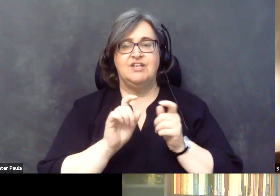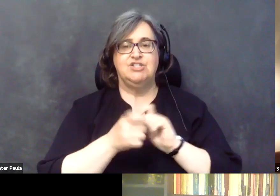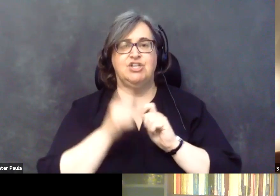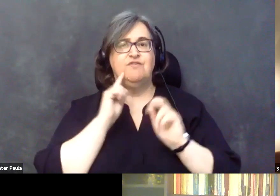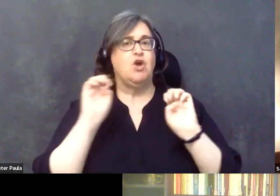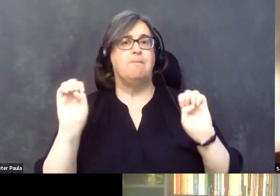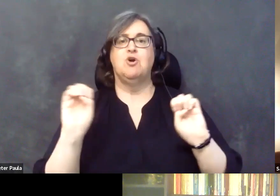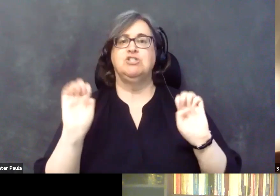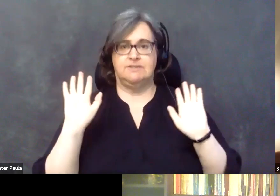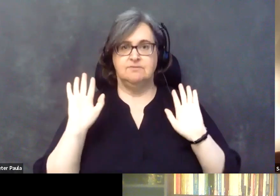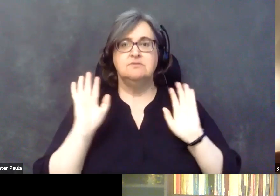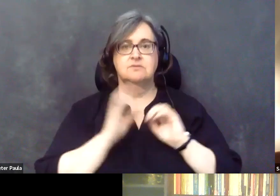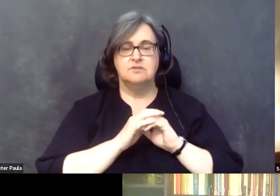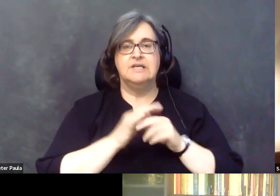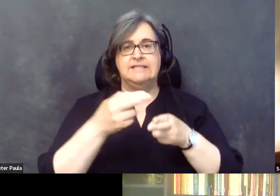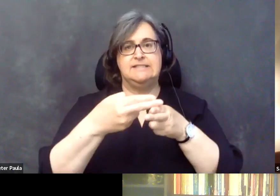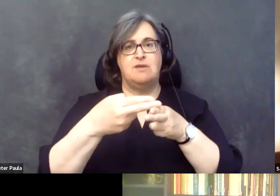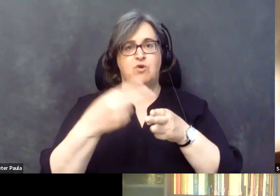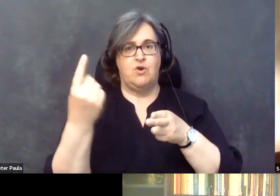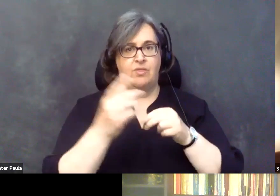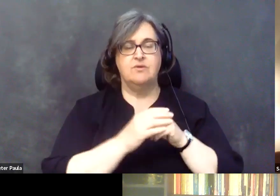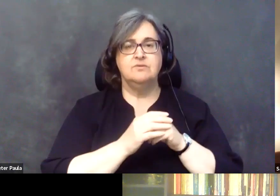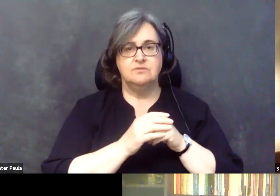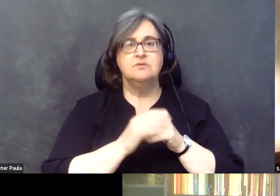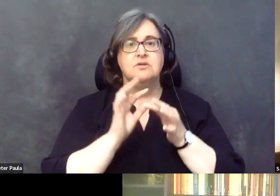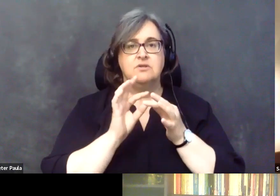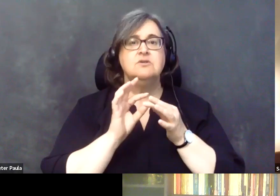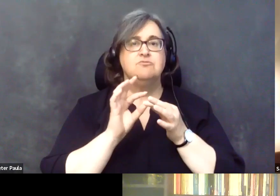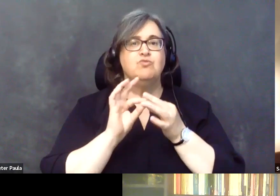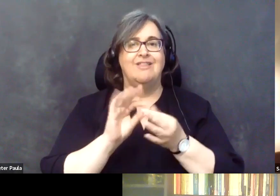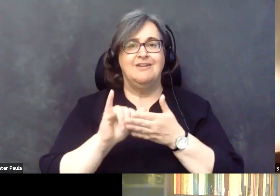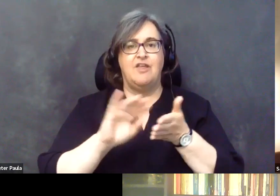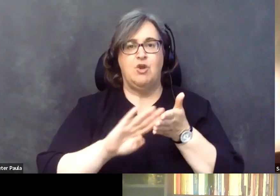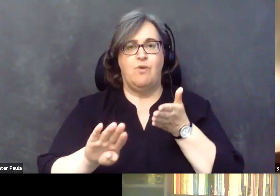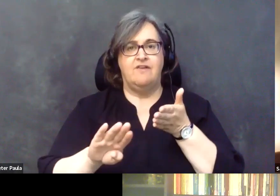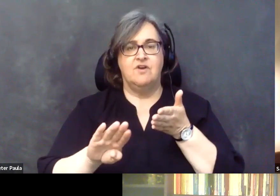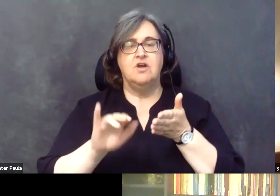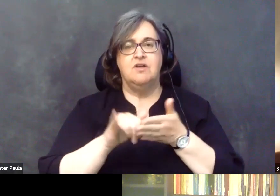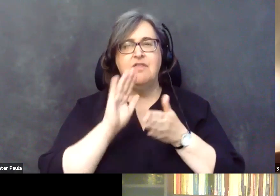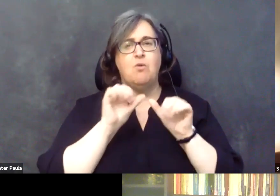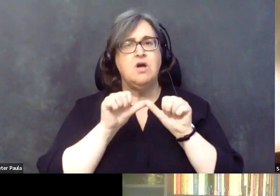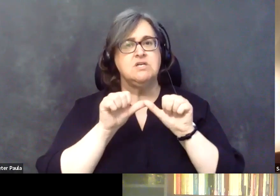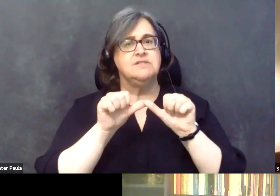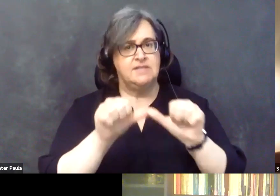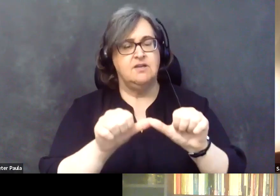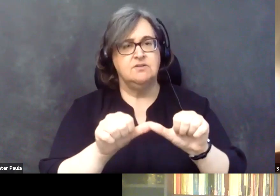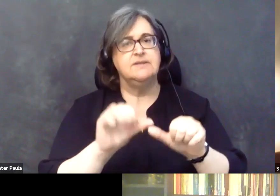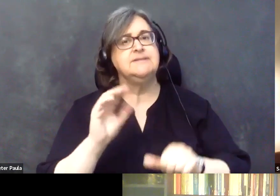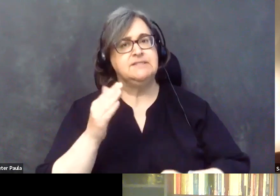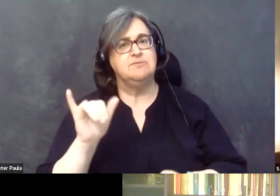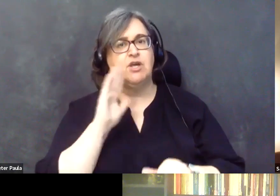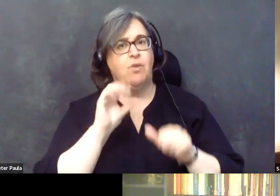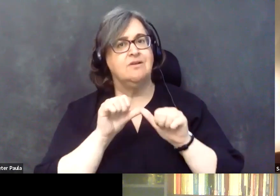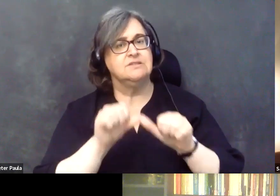and on a temporary basis based on this label, but it's going to stay for some time, it seems like.